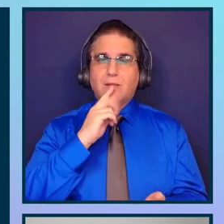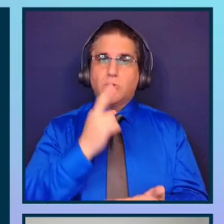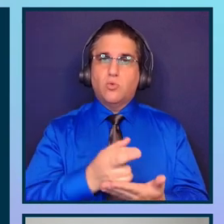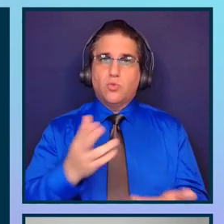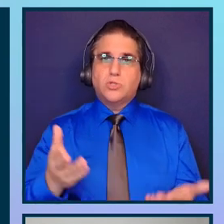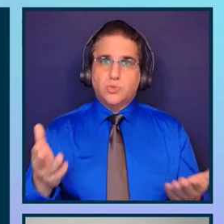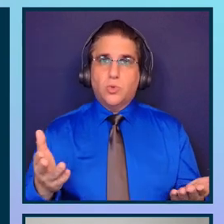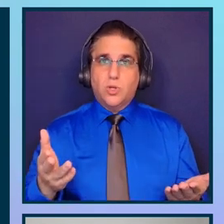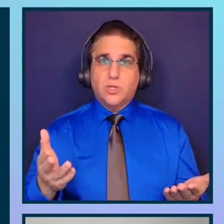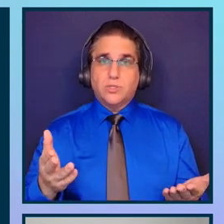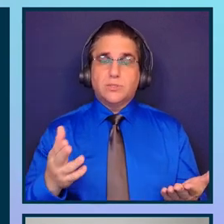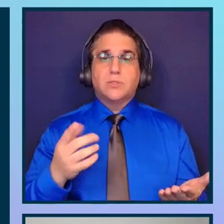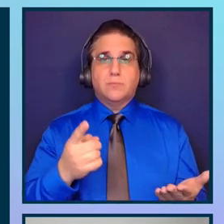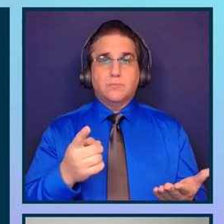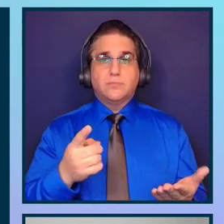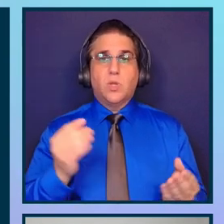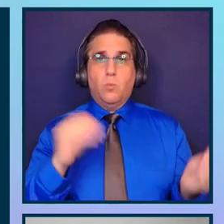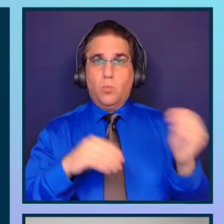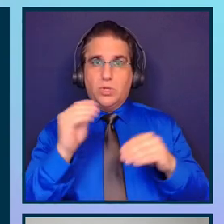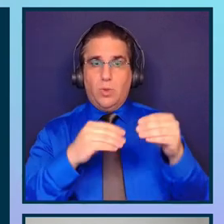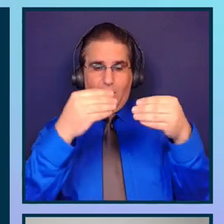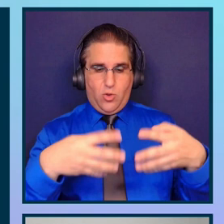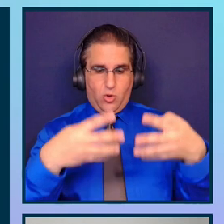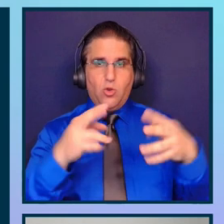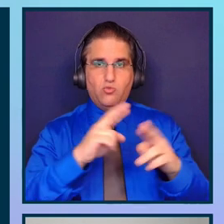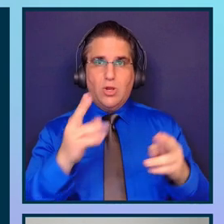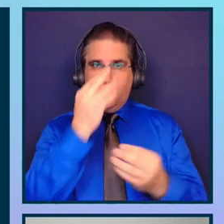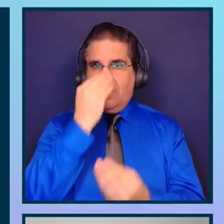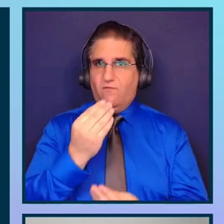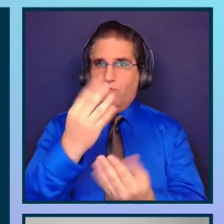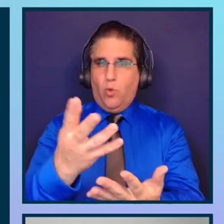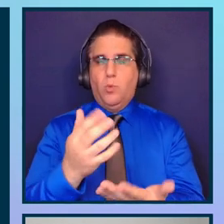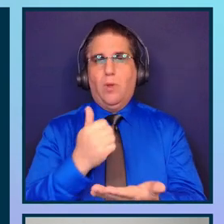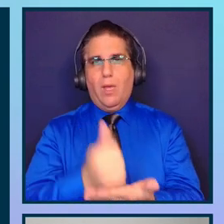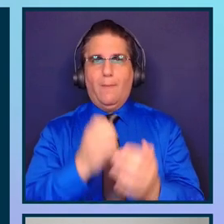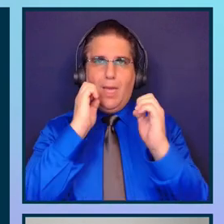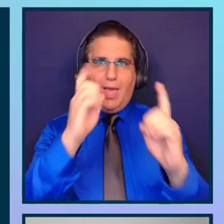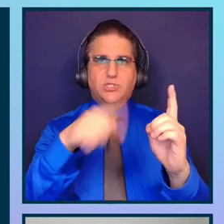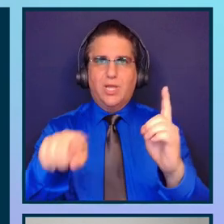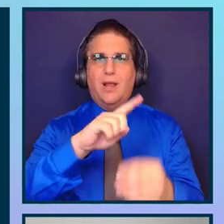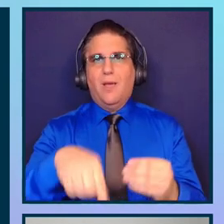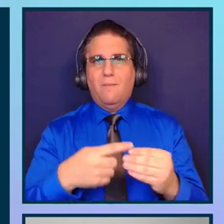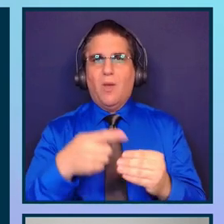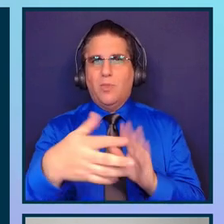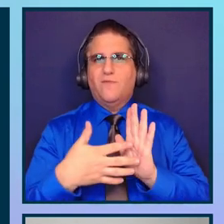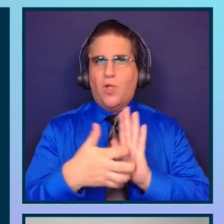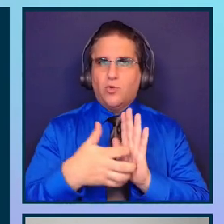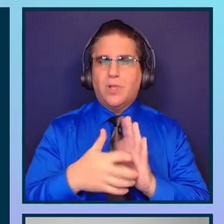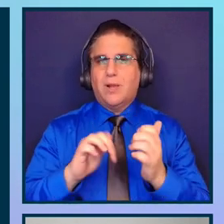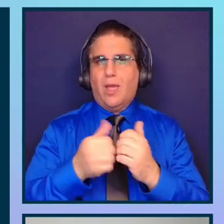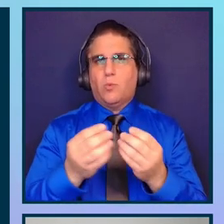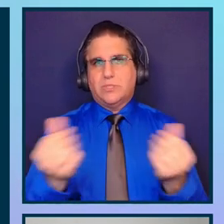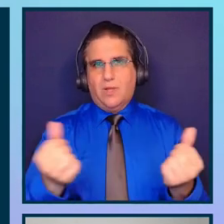that DQ put together to inform you and educate about the vulnerability and how to